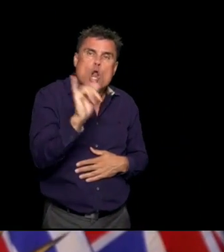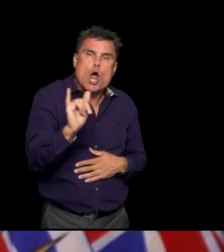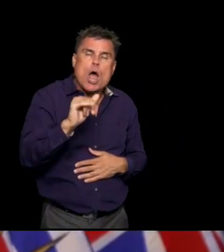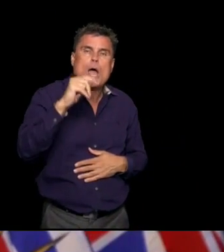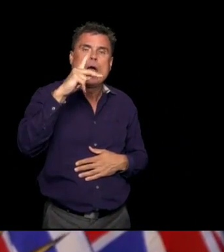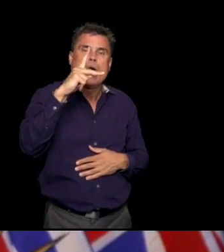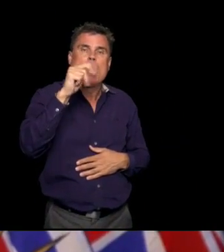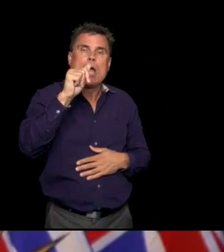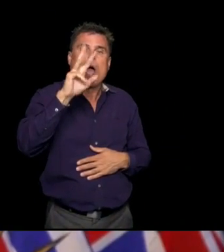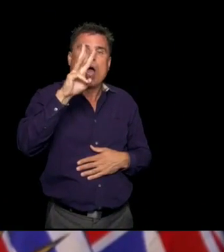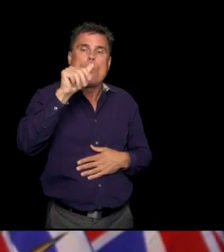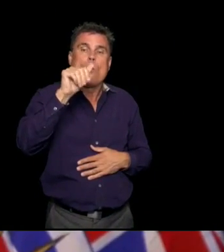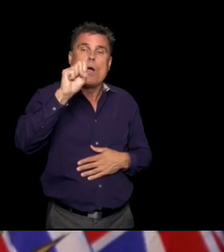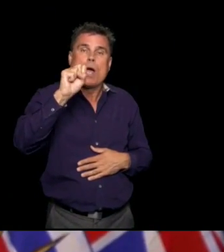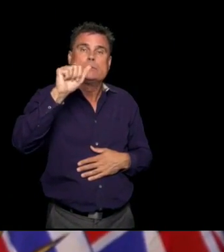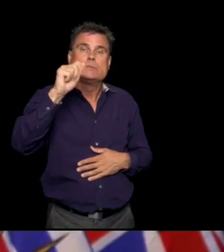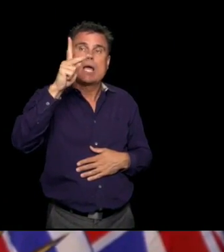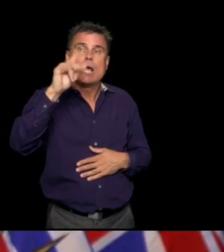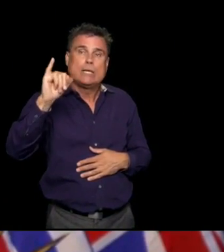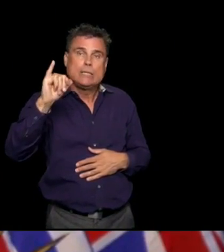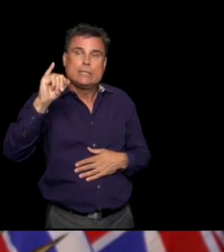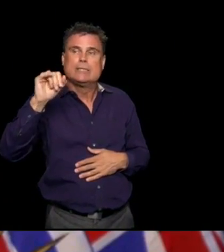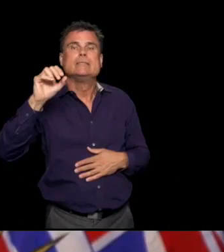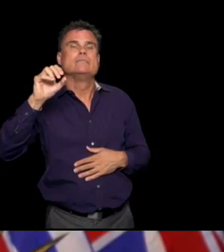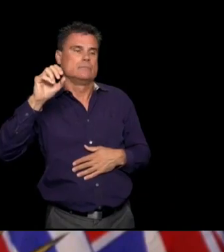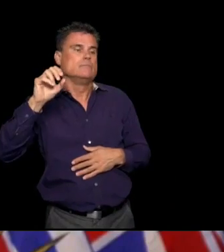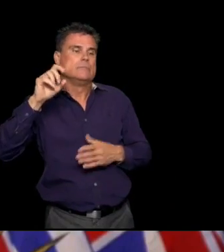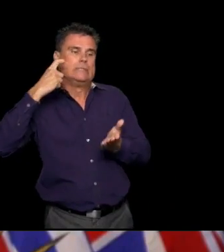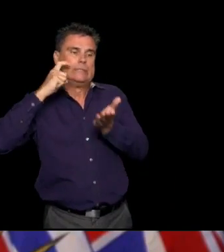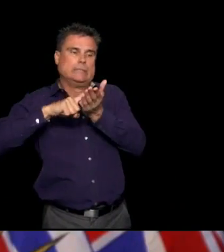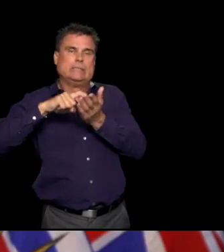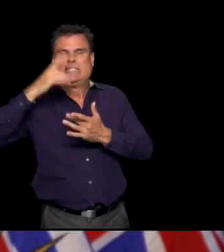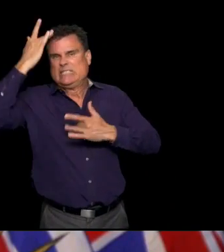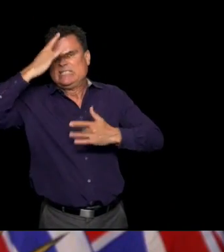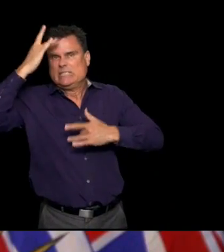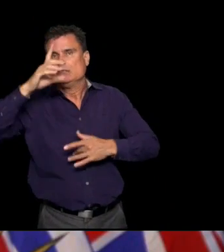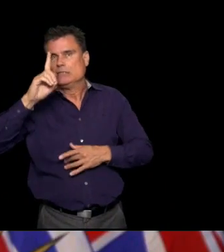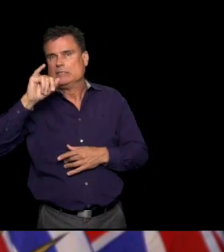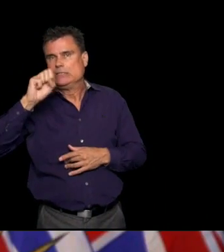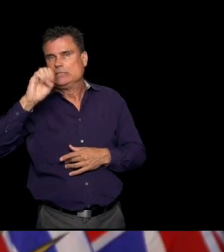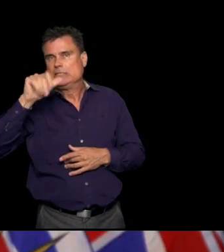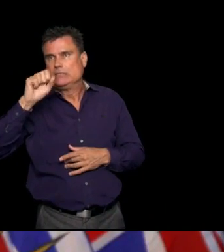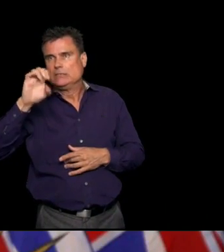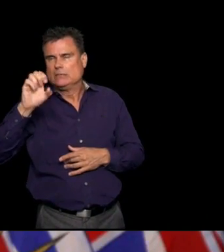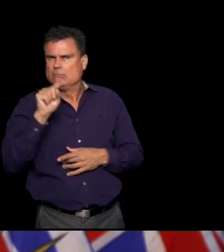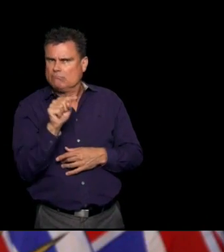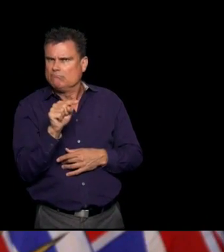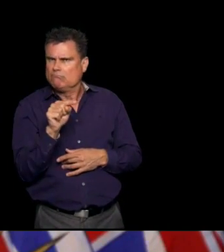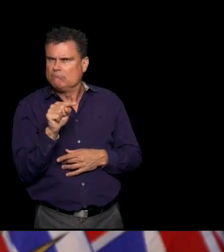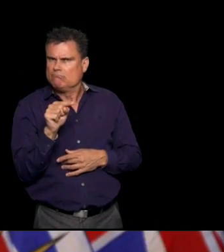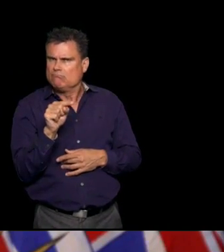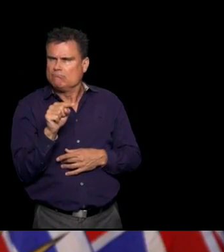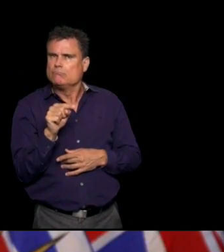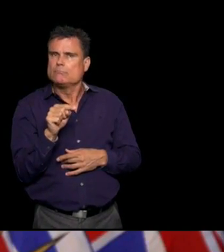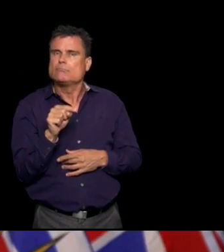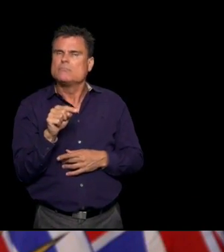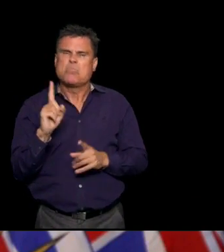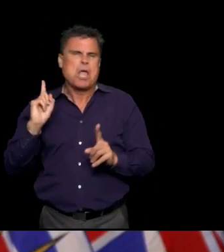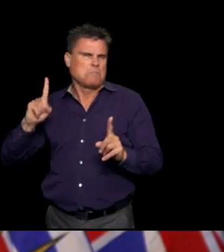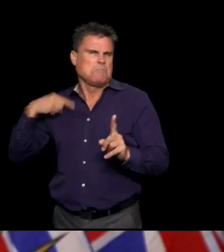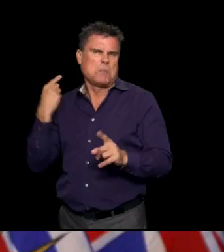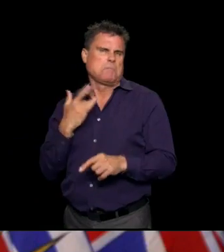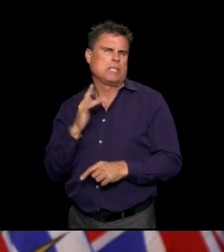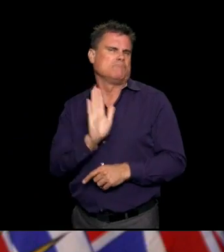Kawasaki syndrome is something we've known for quite a long time. We still don't know what causes it. It has been associated with other